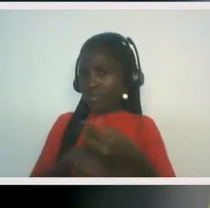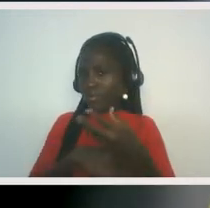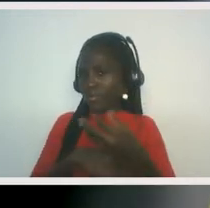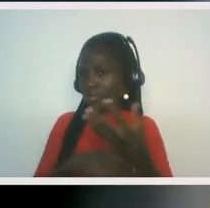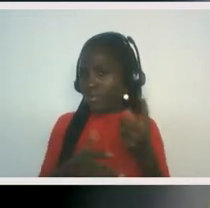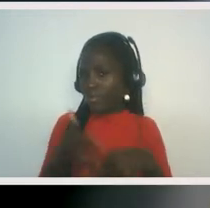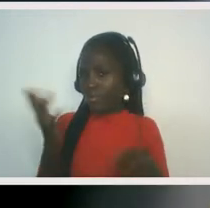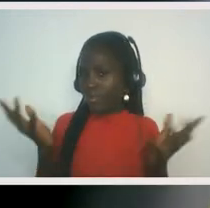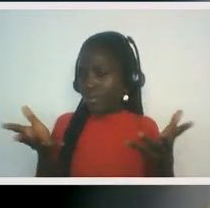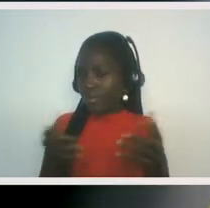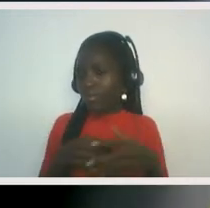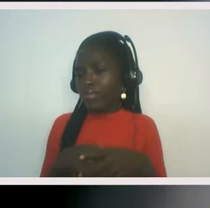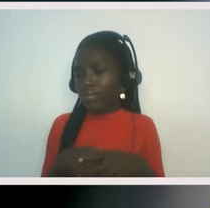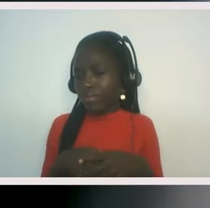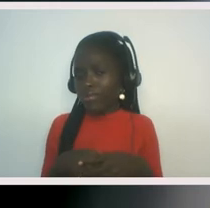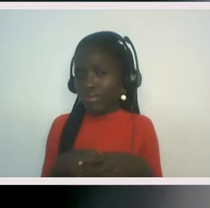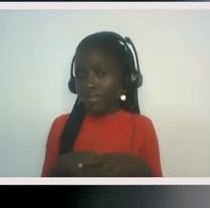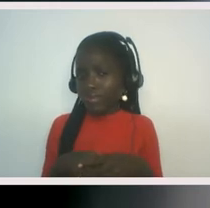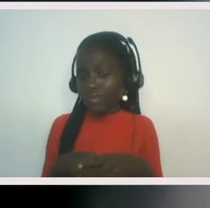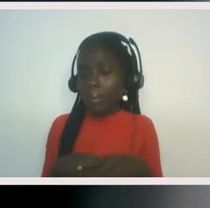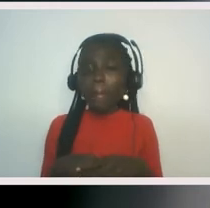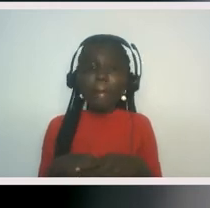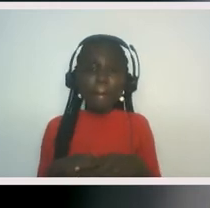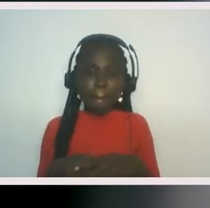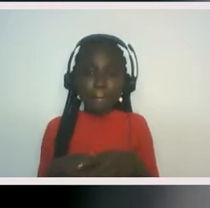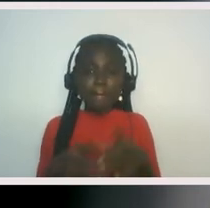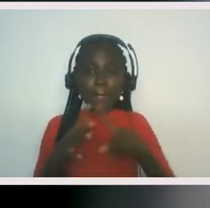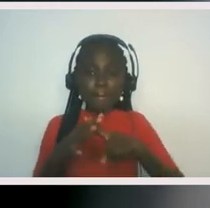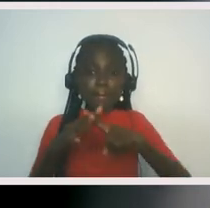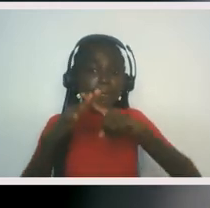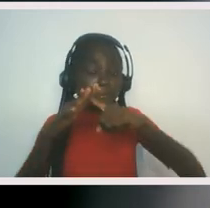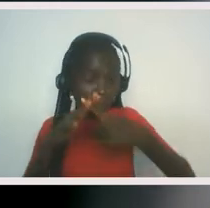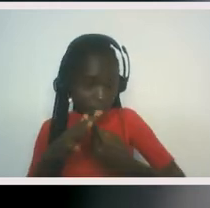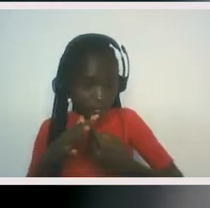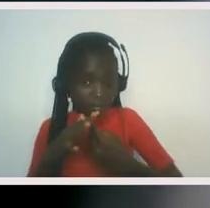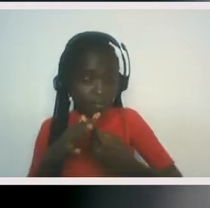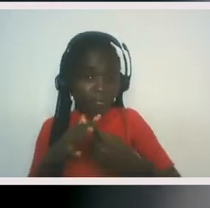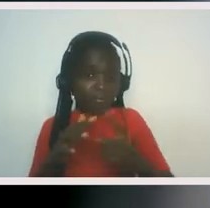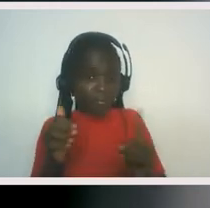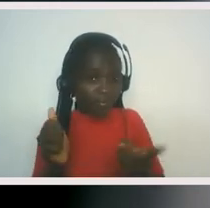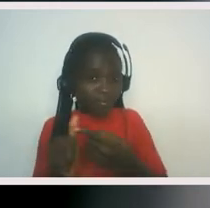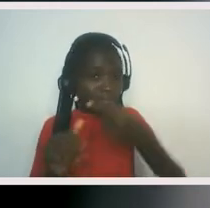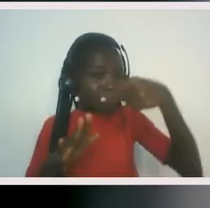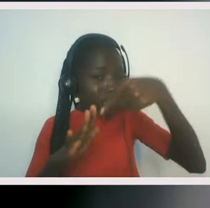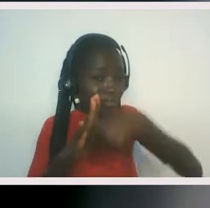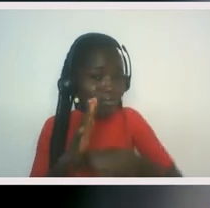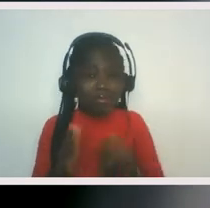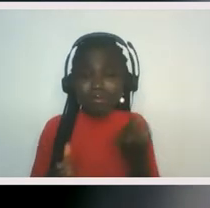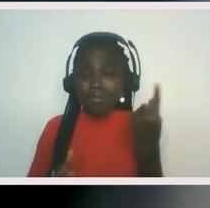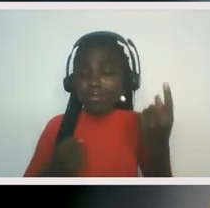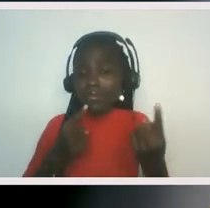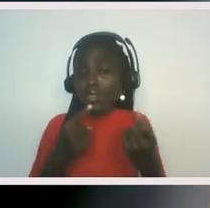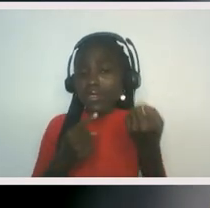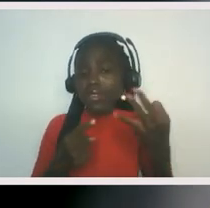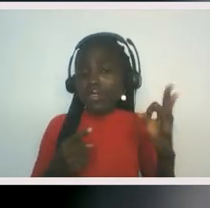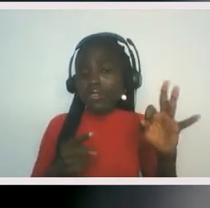you know, start with the dialogue, you know, start with deepening and understanding of the process. You know, they're not just